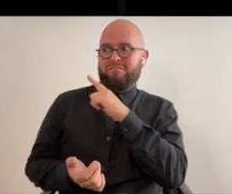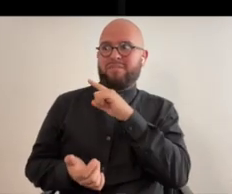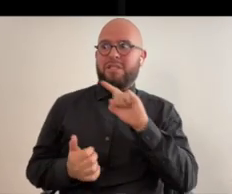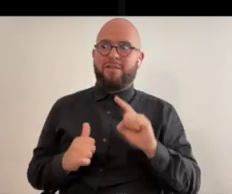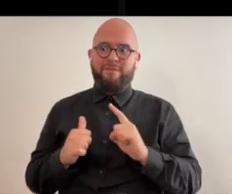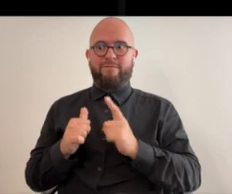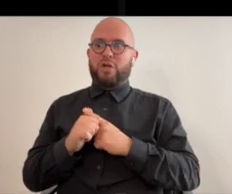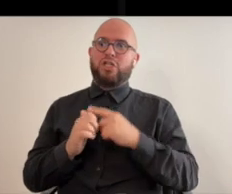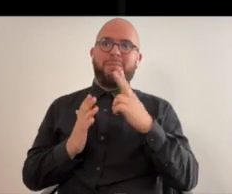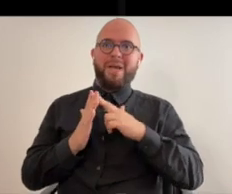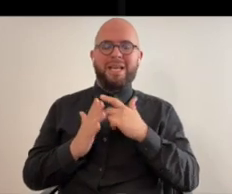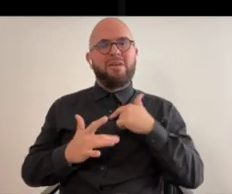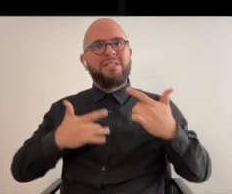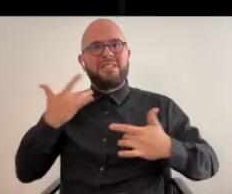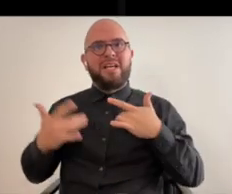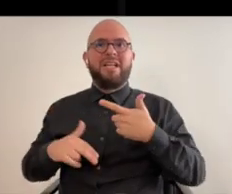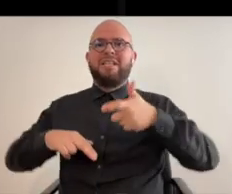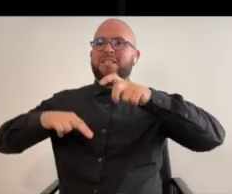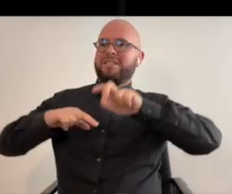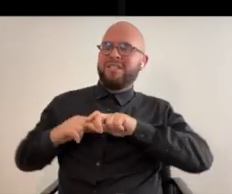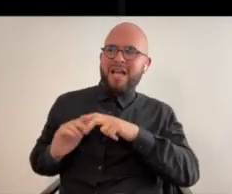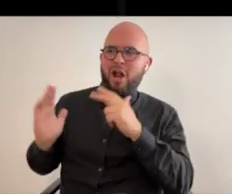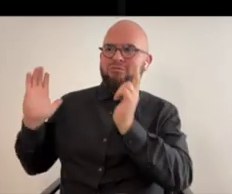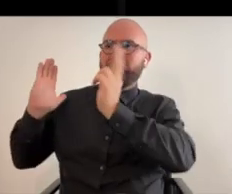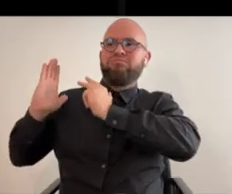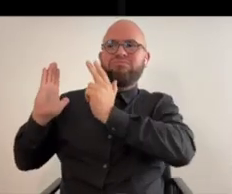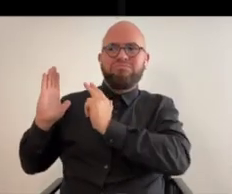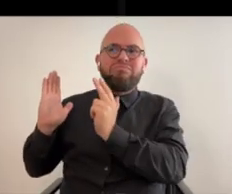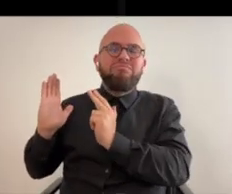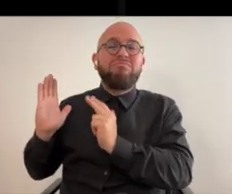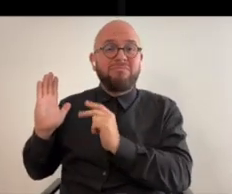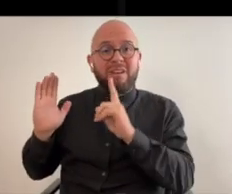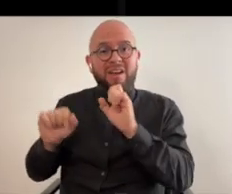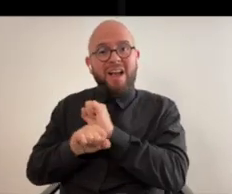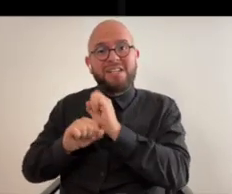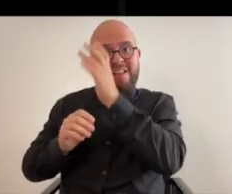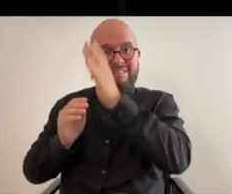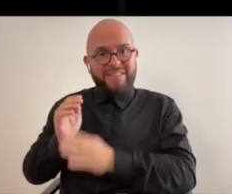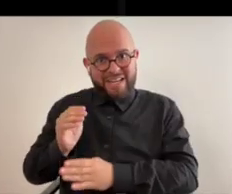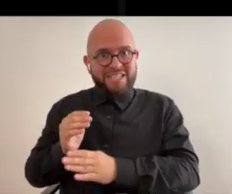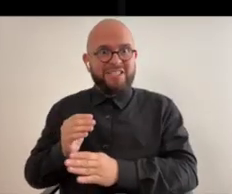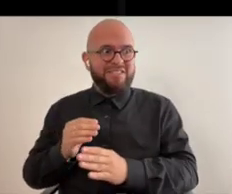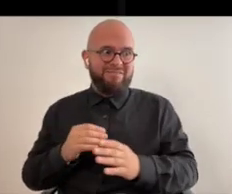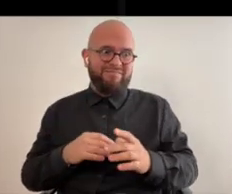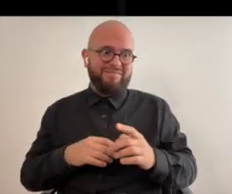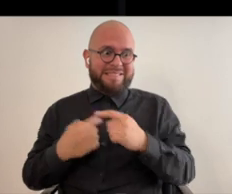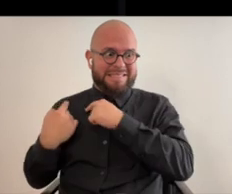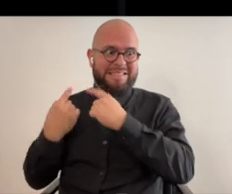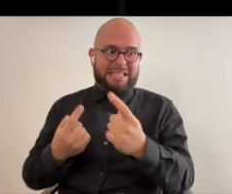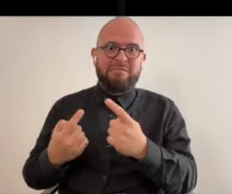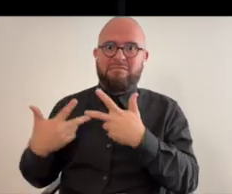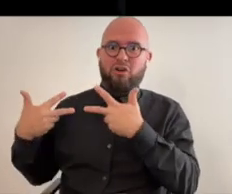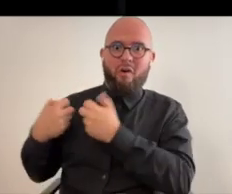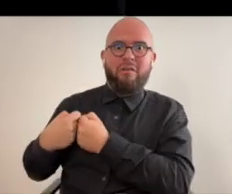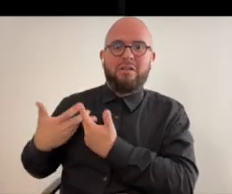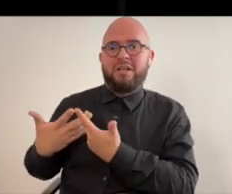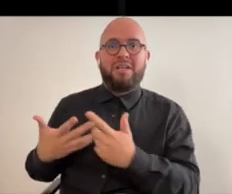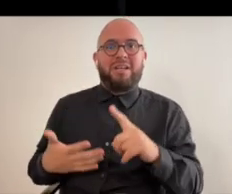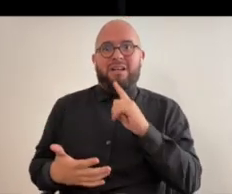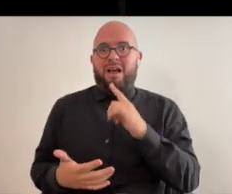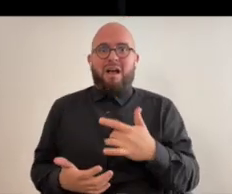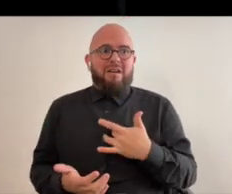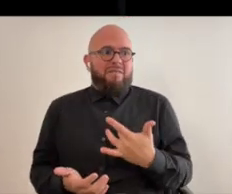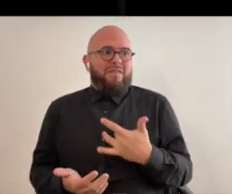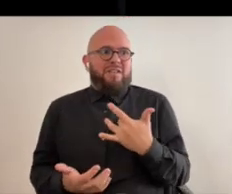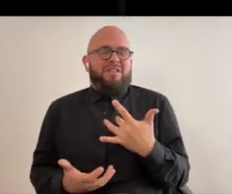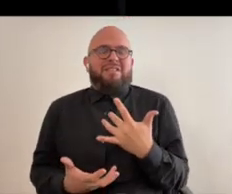this was the first painting that i was really excited to sit down and paint and that i was able to finish since